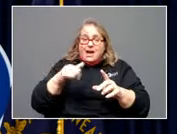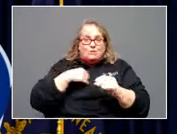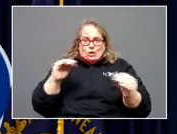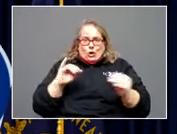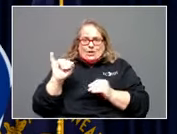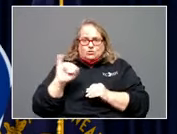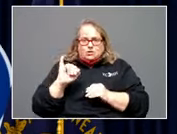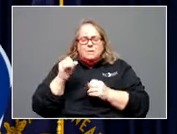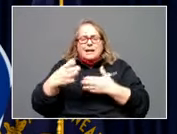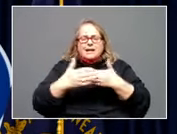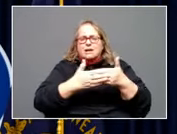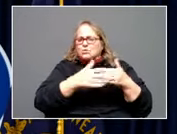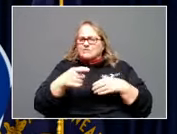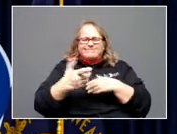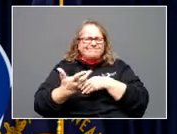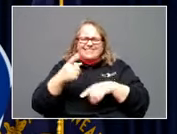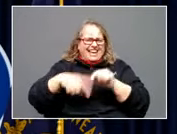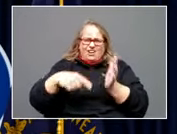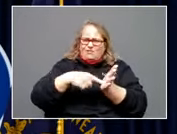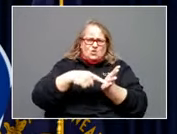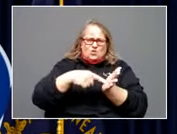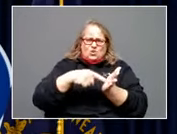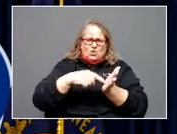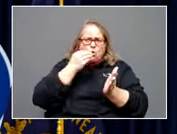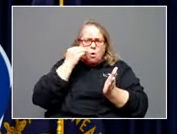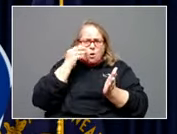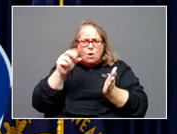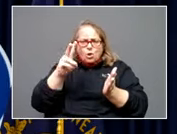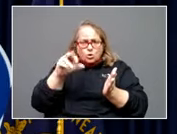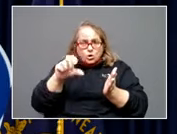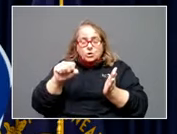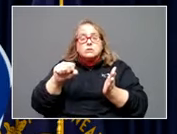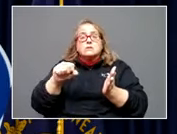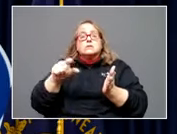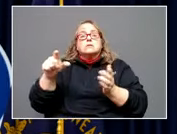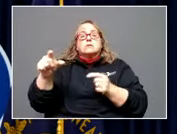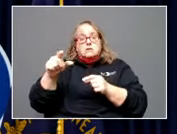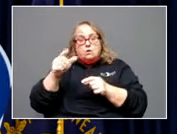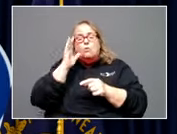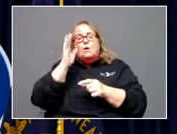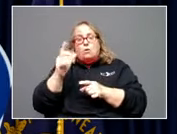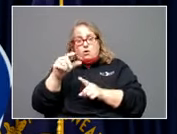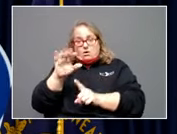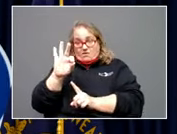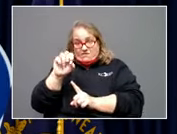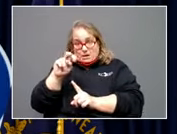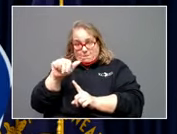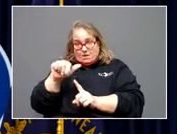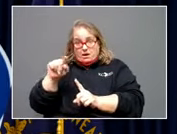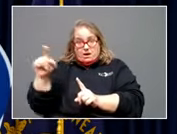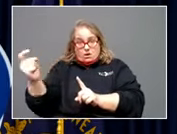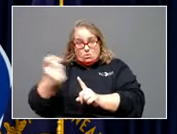insurance, with 10% on top of what they are awarded from FEMA for costs not